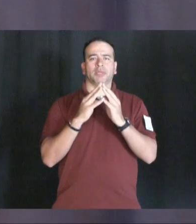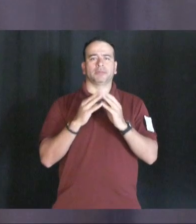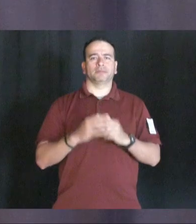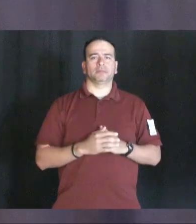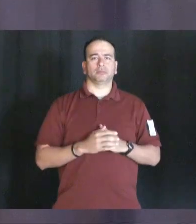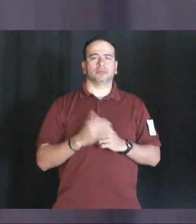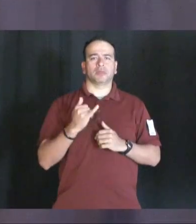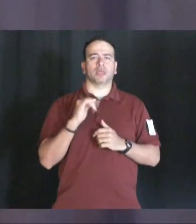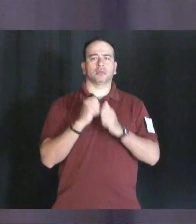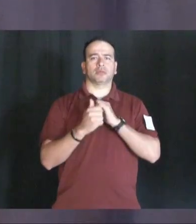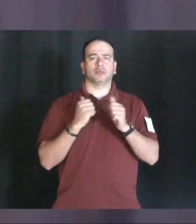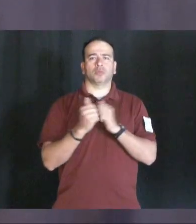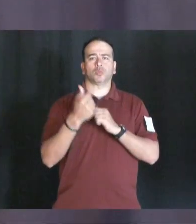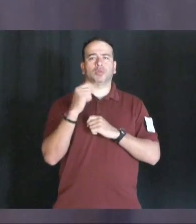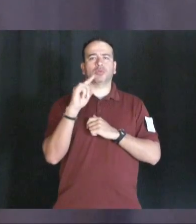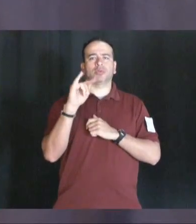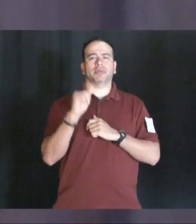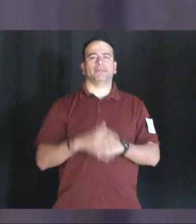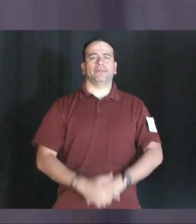Now to sports with Georgia.